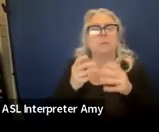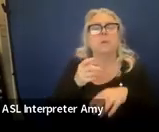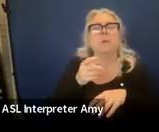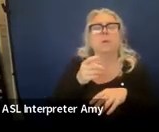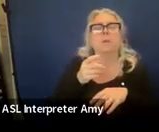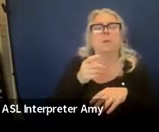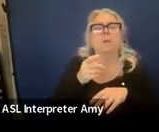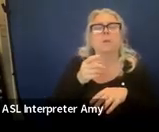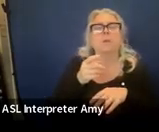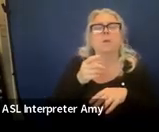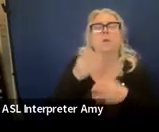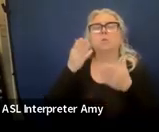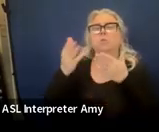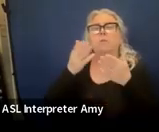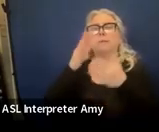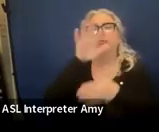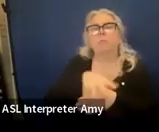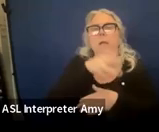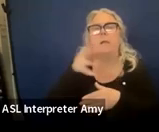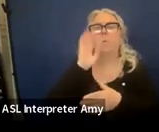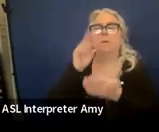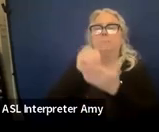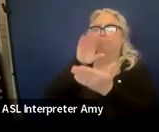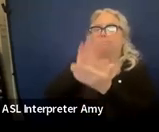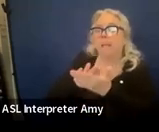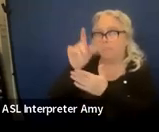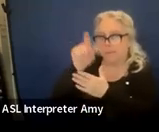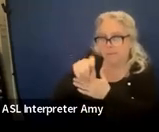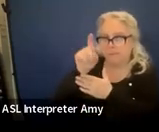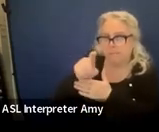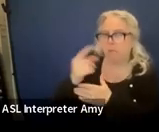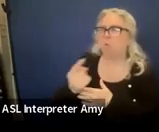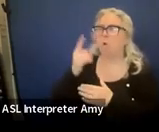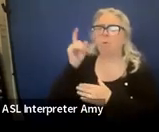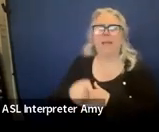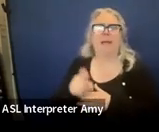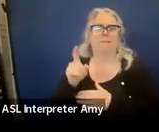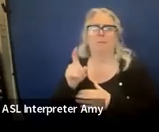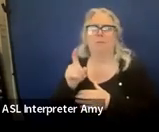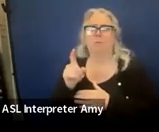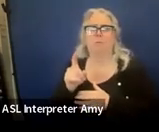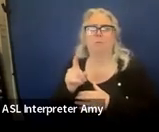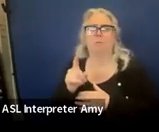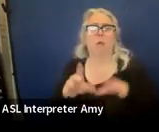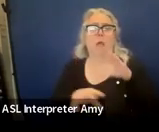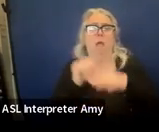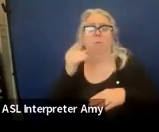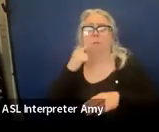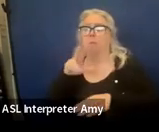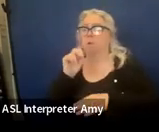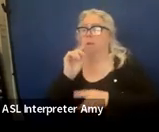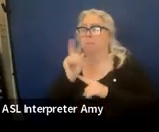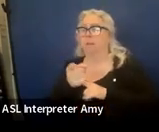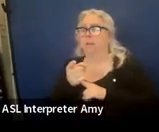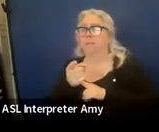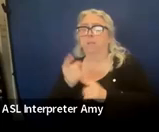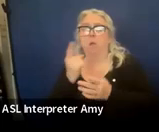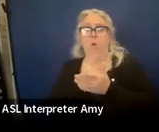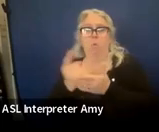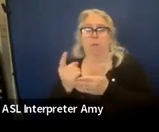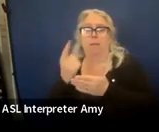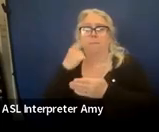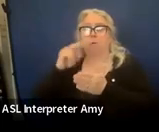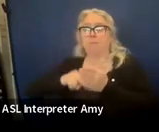service grid would document the needs. So they only need to come out 30 minutes per week for that reading comprehension, even though there's more time in the